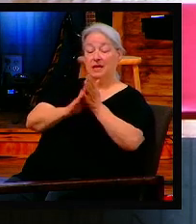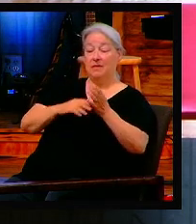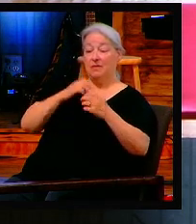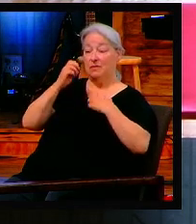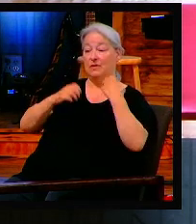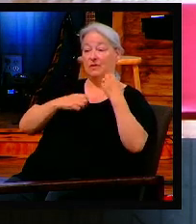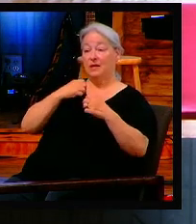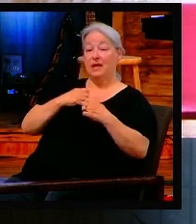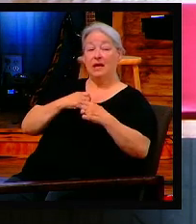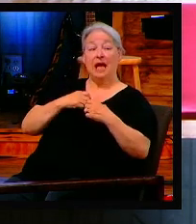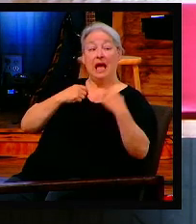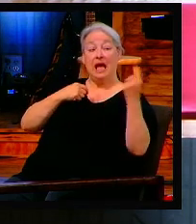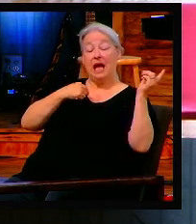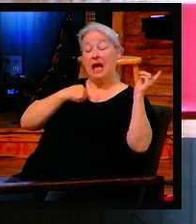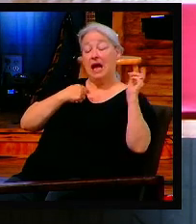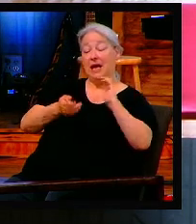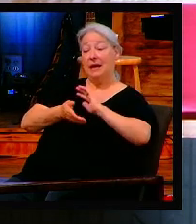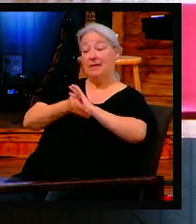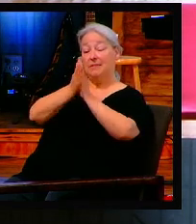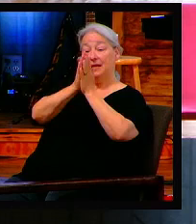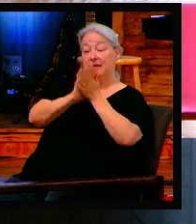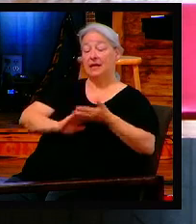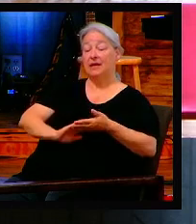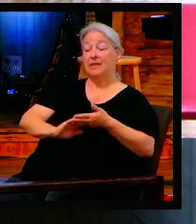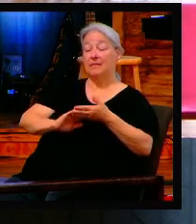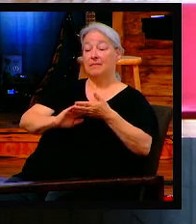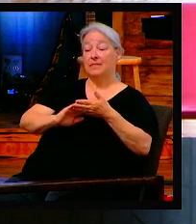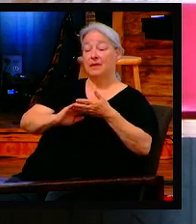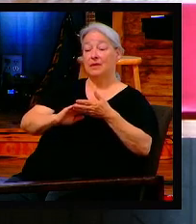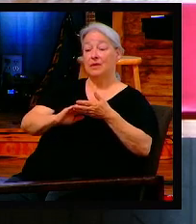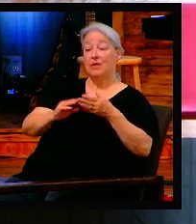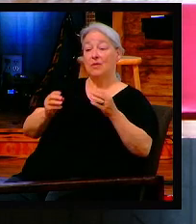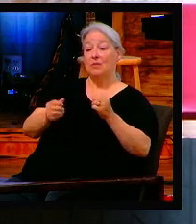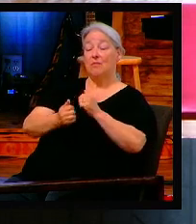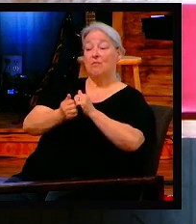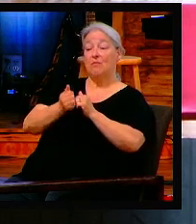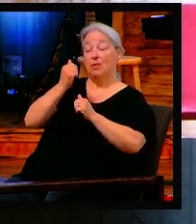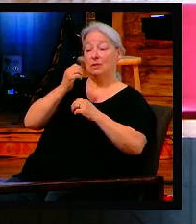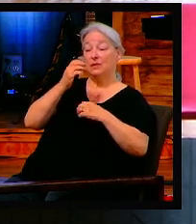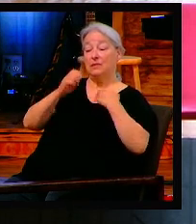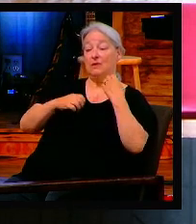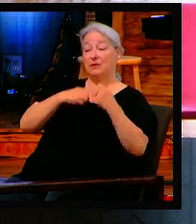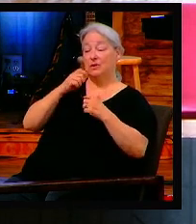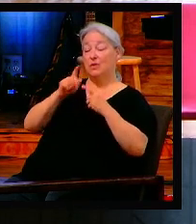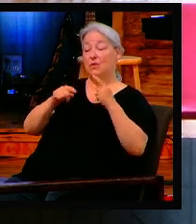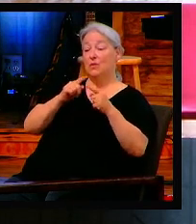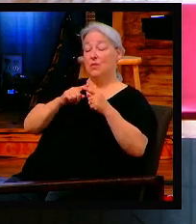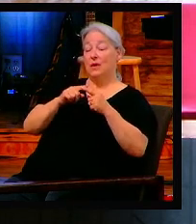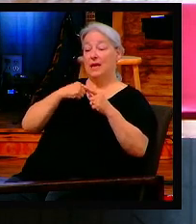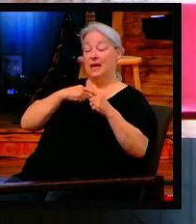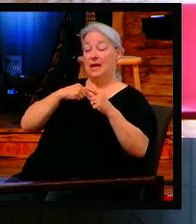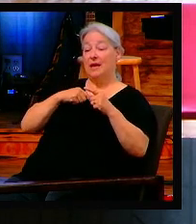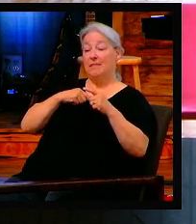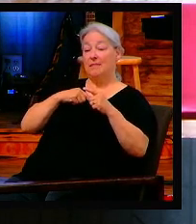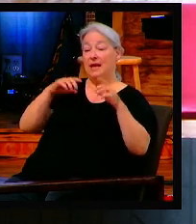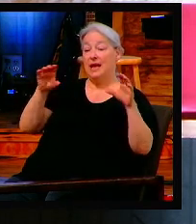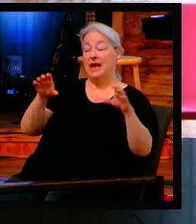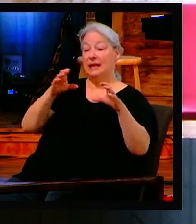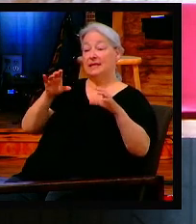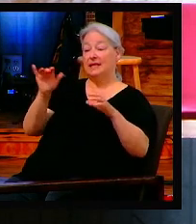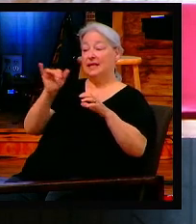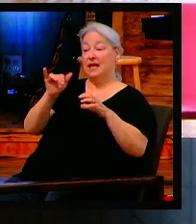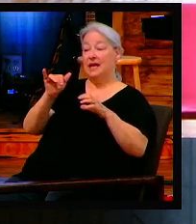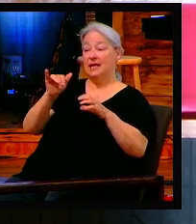God's Word as the church. I don't think that's coincidence. He will make your heart tender. This is what makes many men not want to come to church